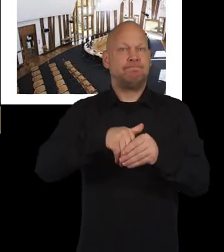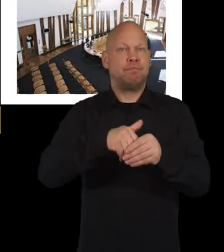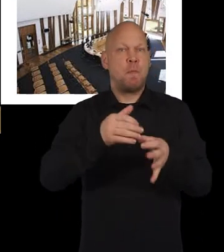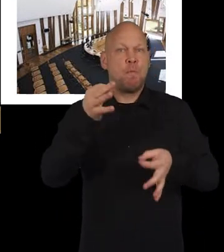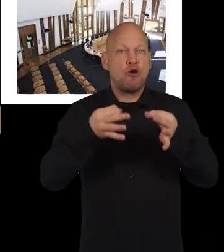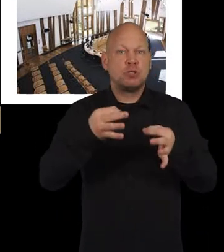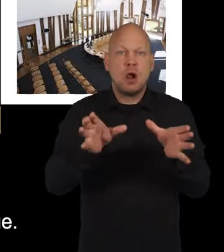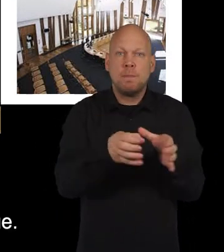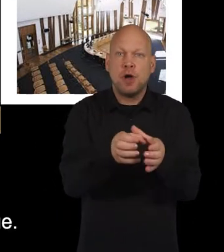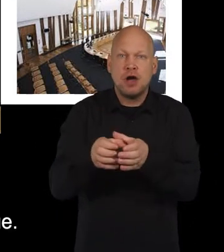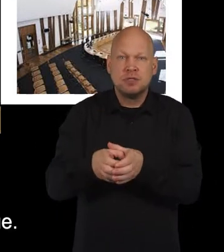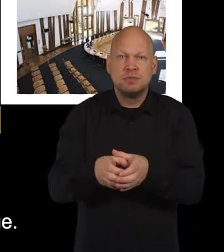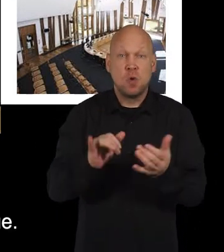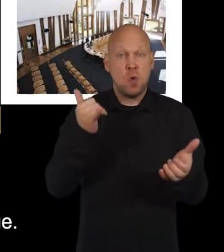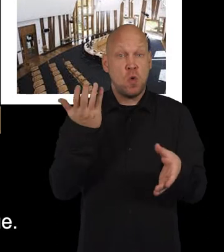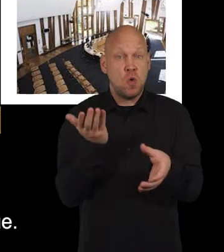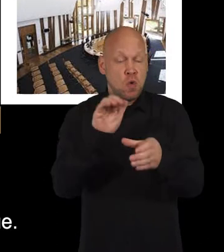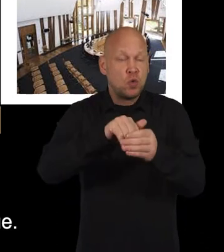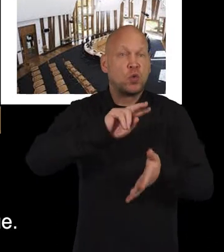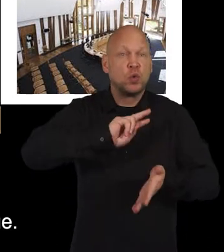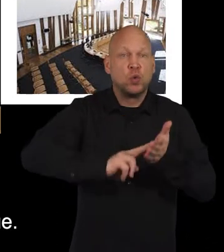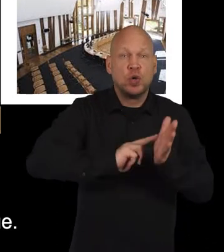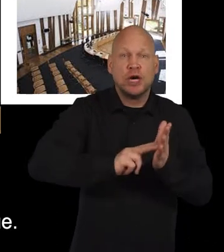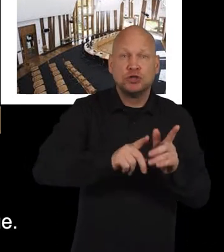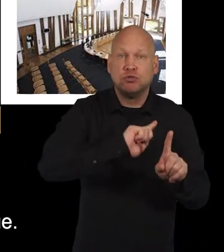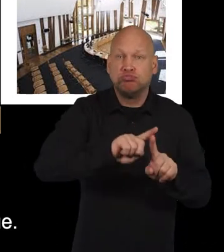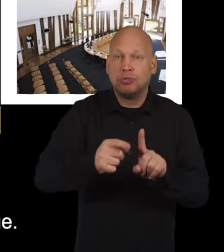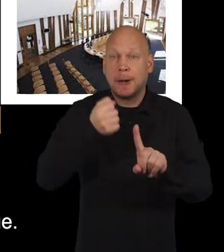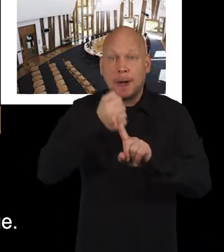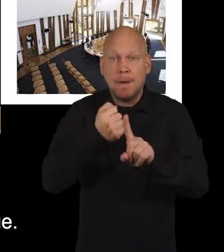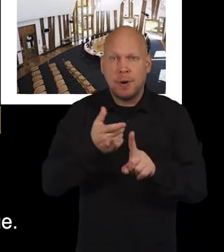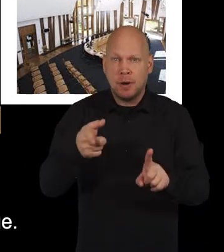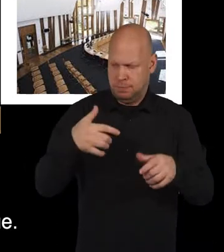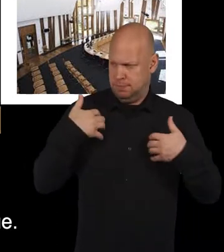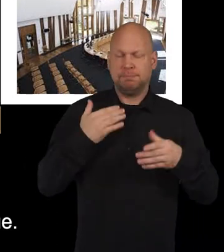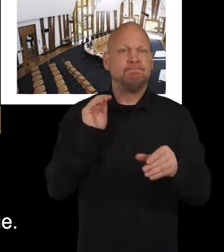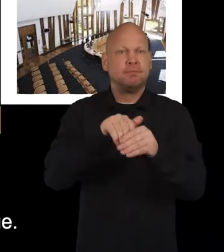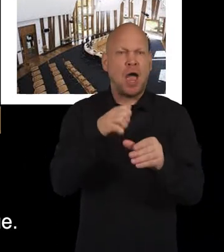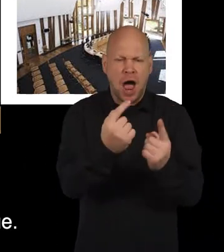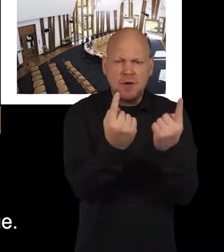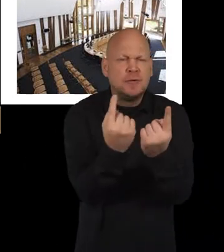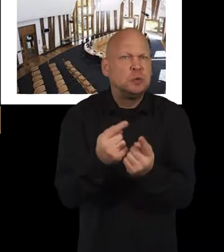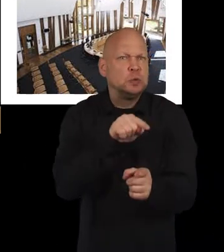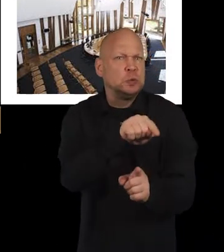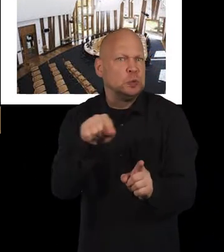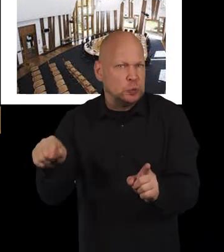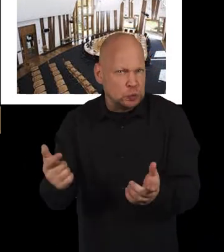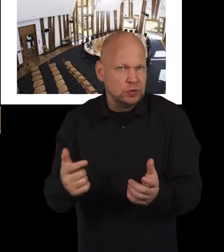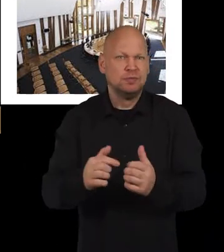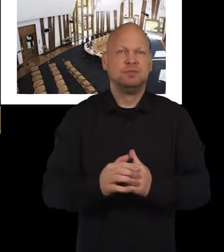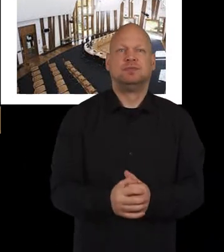political parties, or perhaps joining an organisation which campaigns around a particular issue.